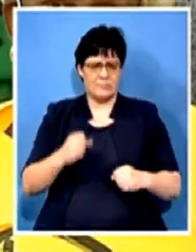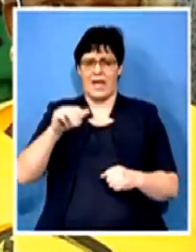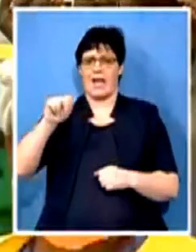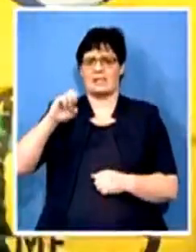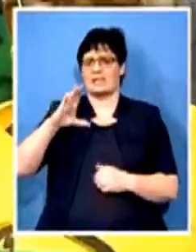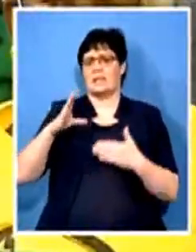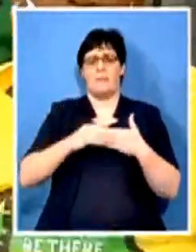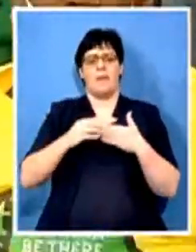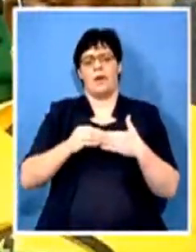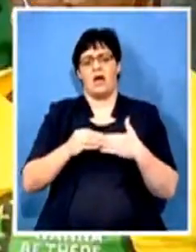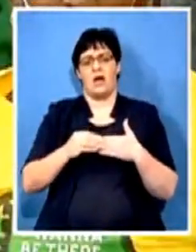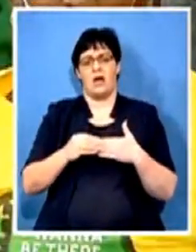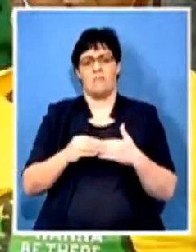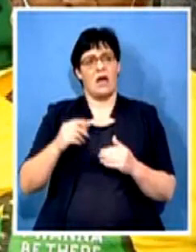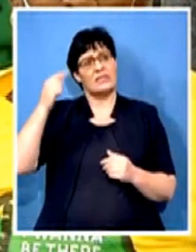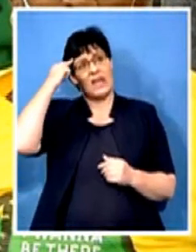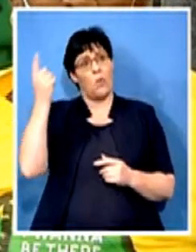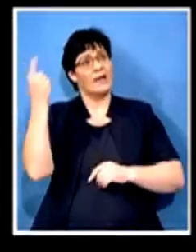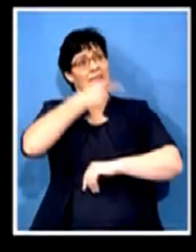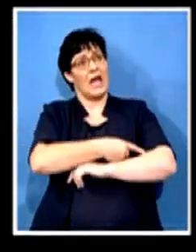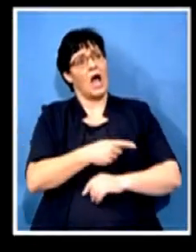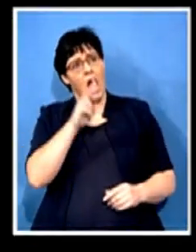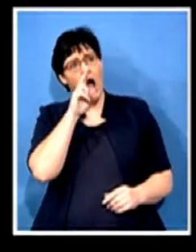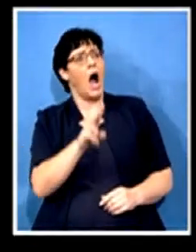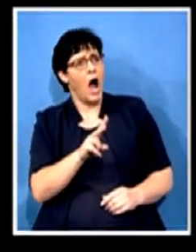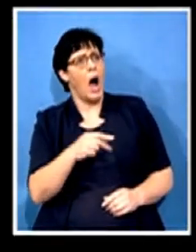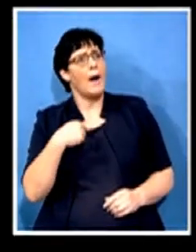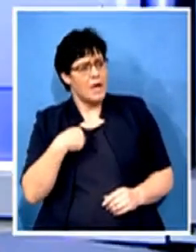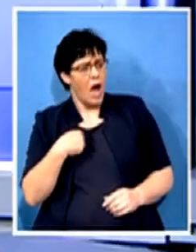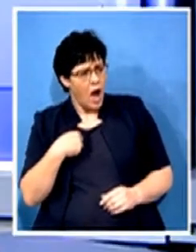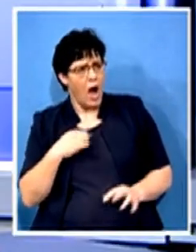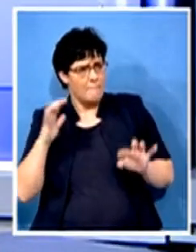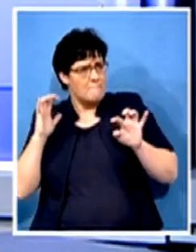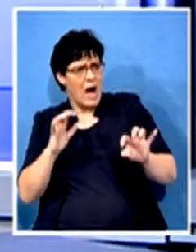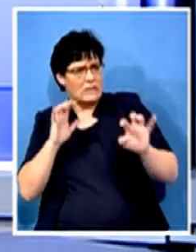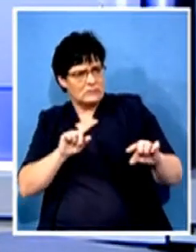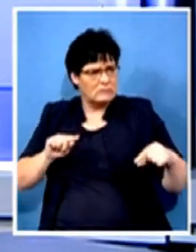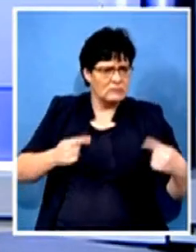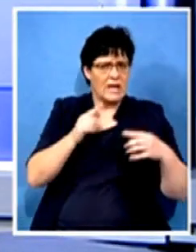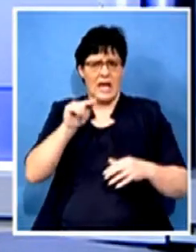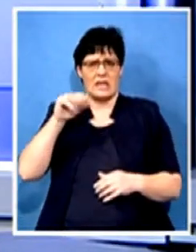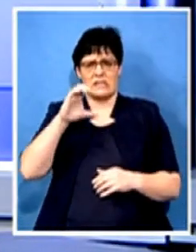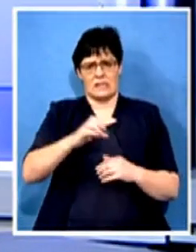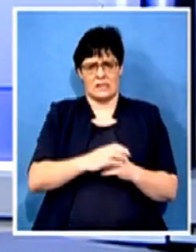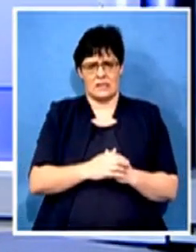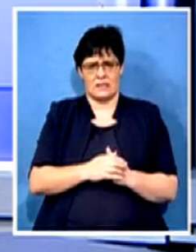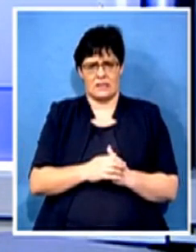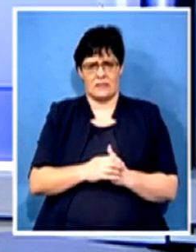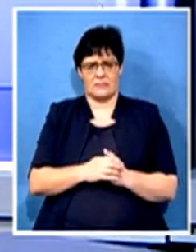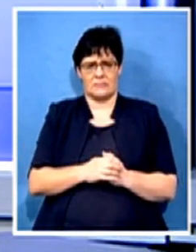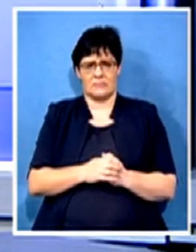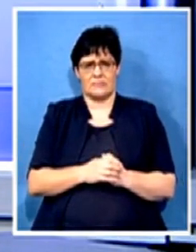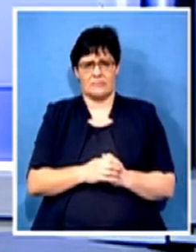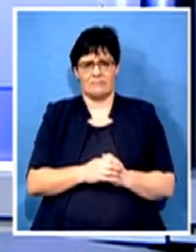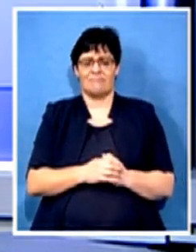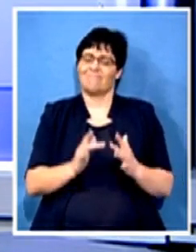day she would be one of those people that actually march against the ANC to raise issues against... All right, it seems that we lost that link again, but we